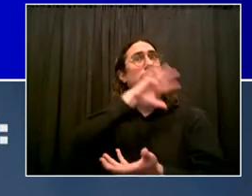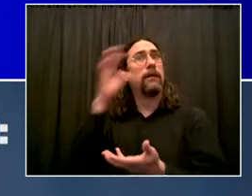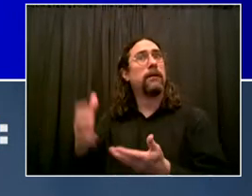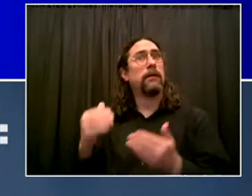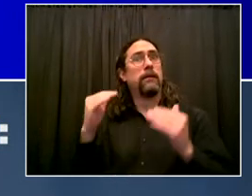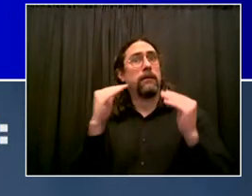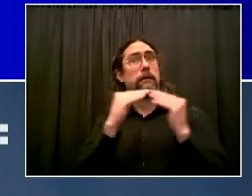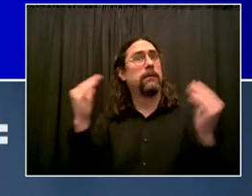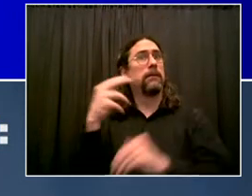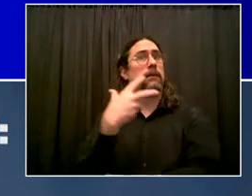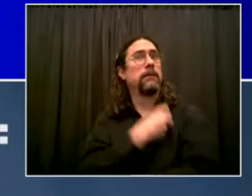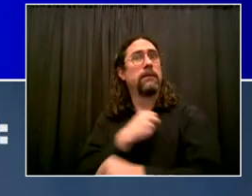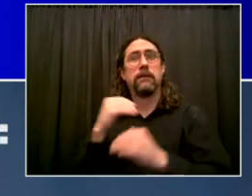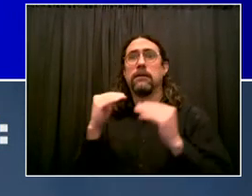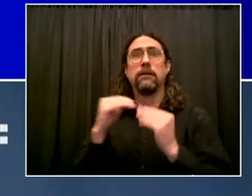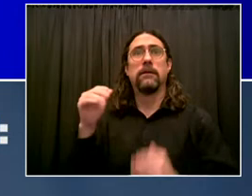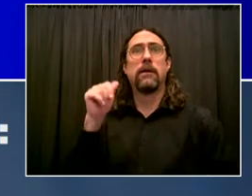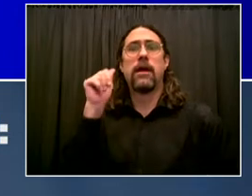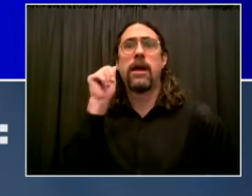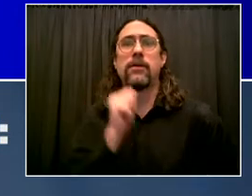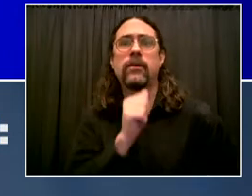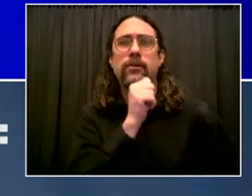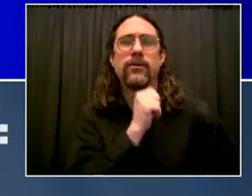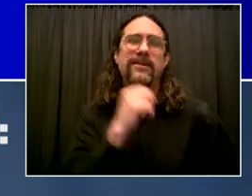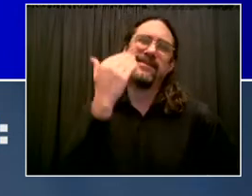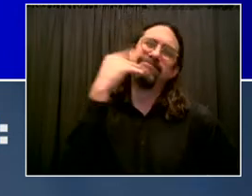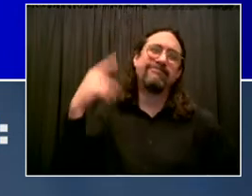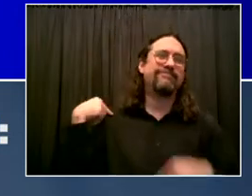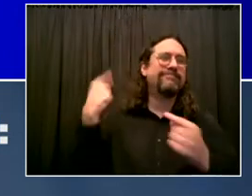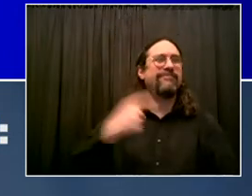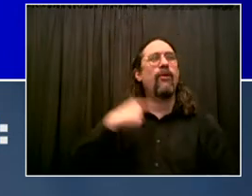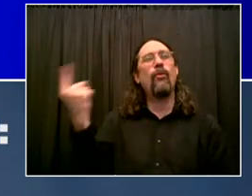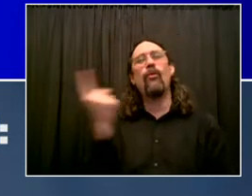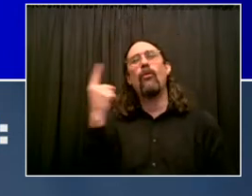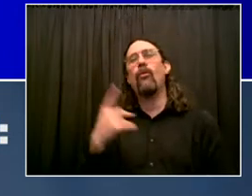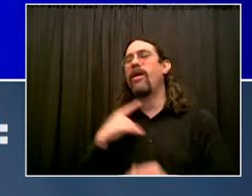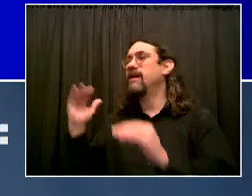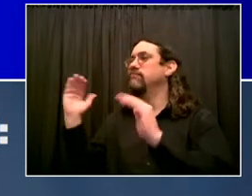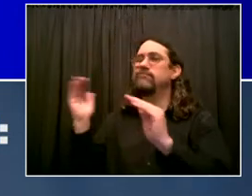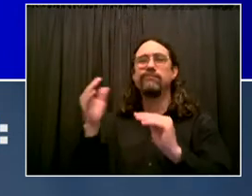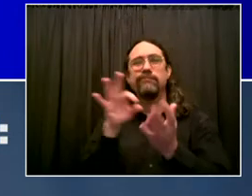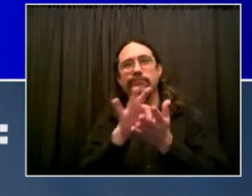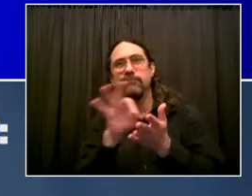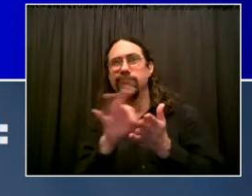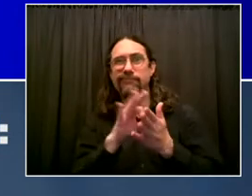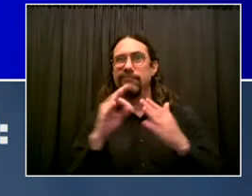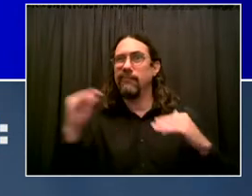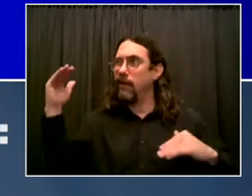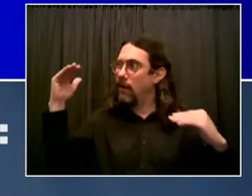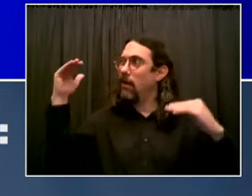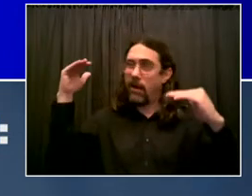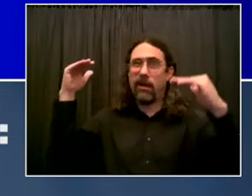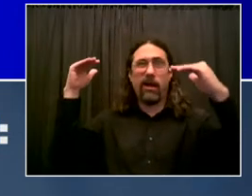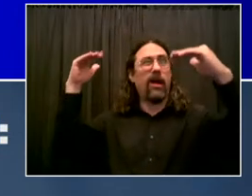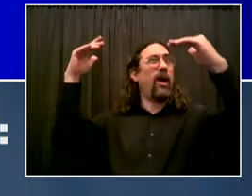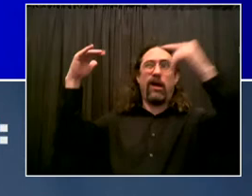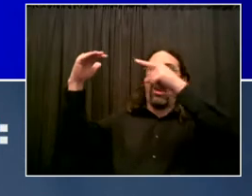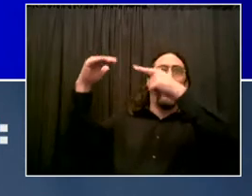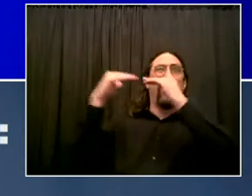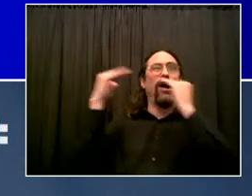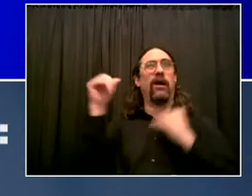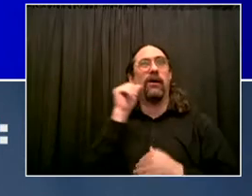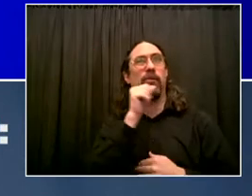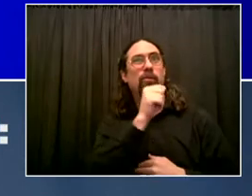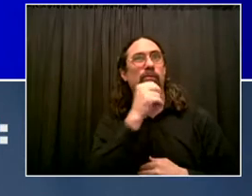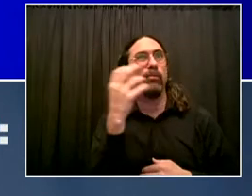comparisons. So we're going to continue to encourage vaccination in all sorts of new ways. We're going to make it